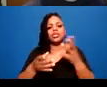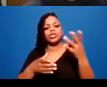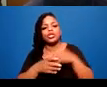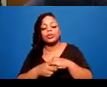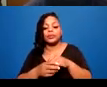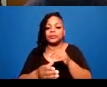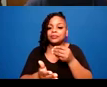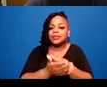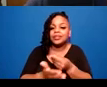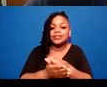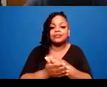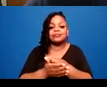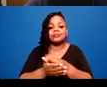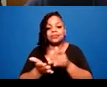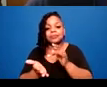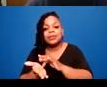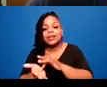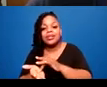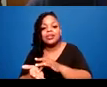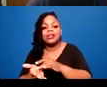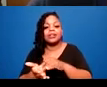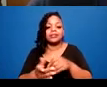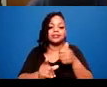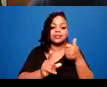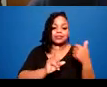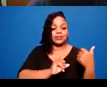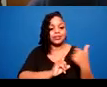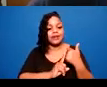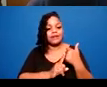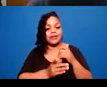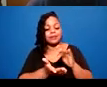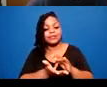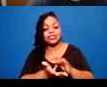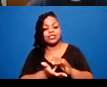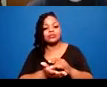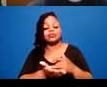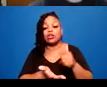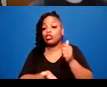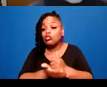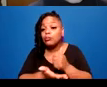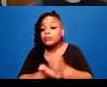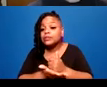self-medication, therapy, food, healing,